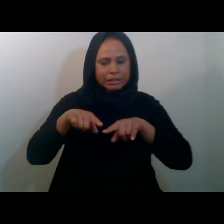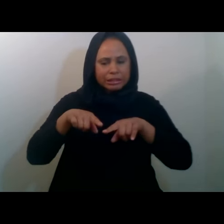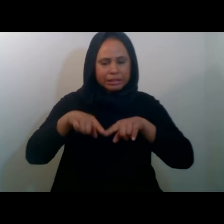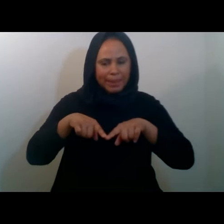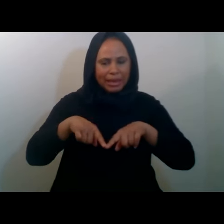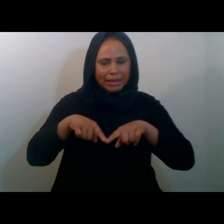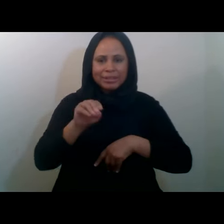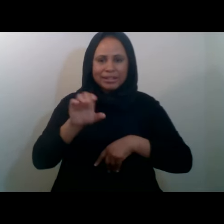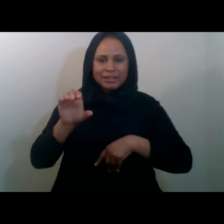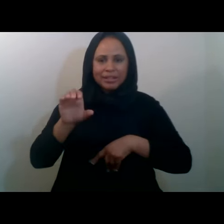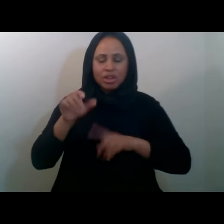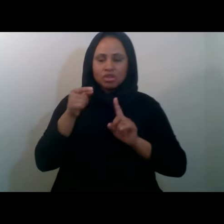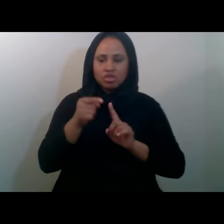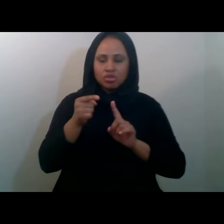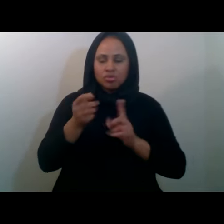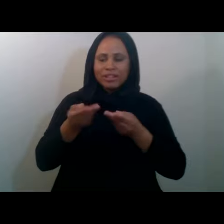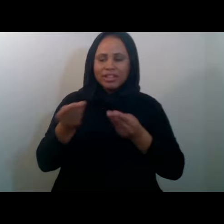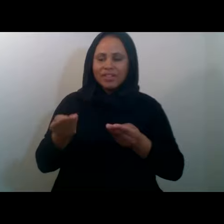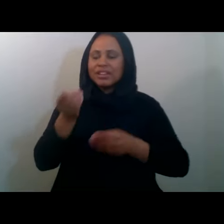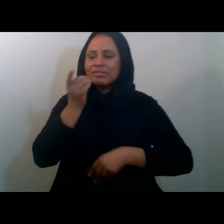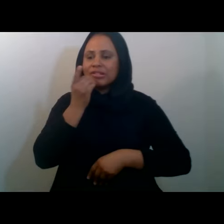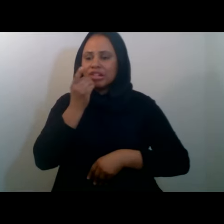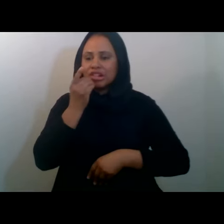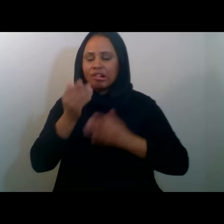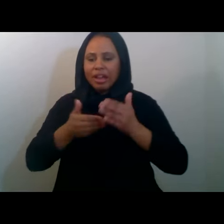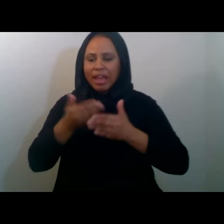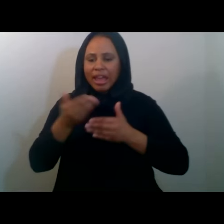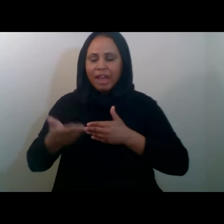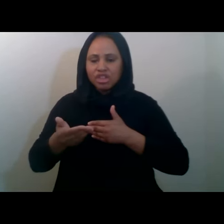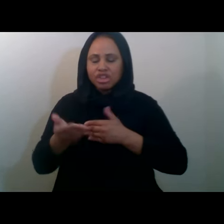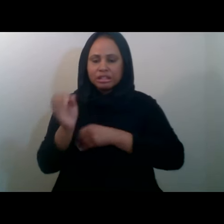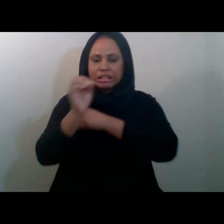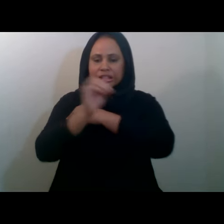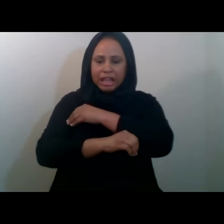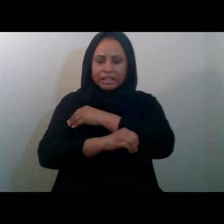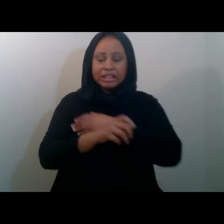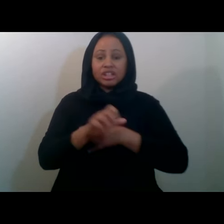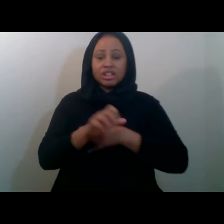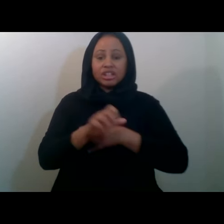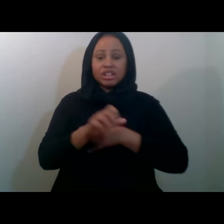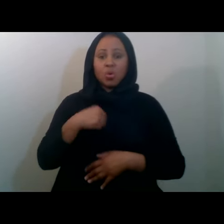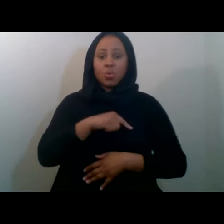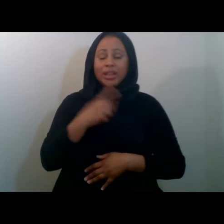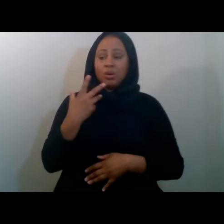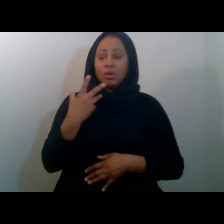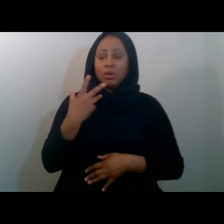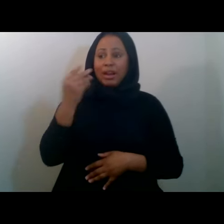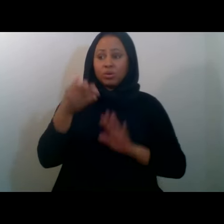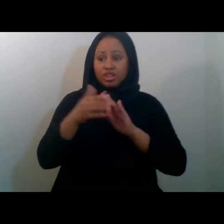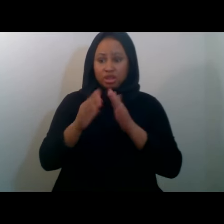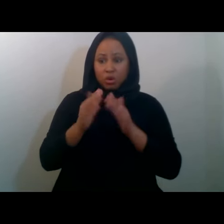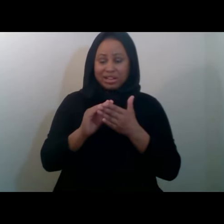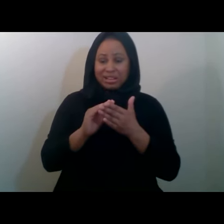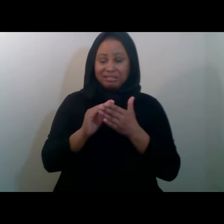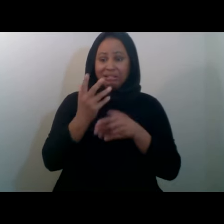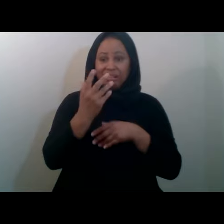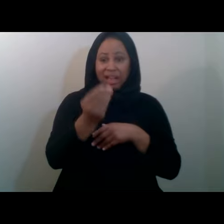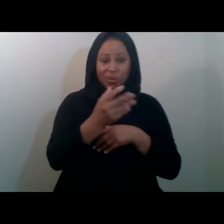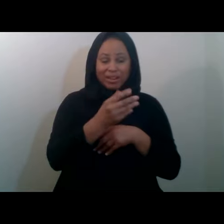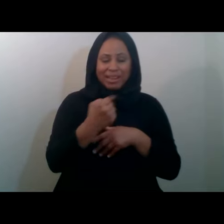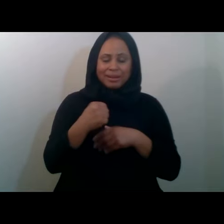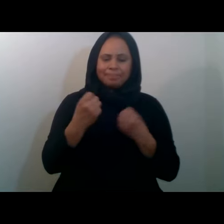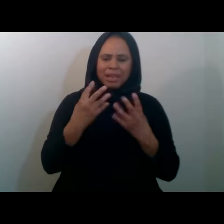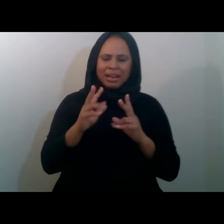MCC to give iftar for the month. So, we went out to the community and everyone came back with such a warm heart